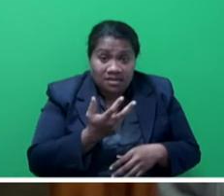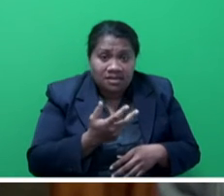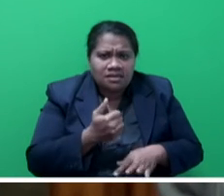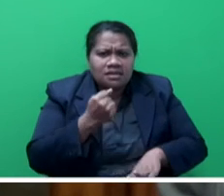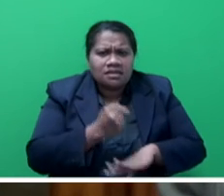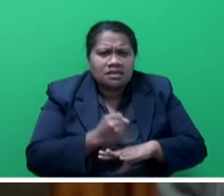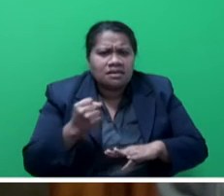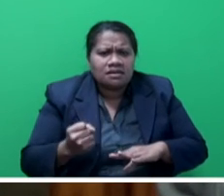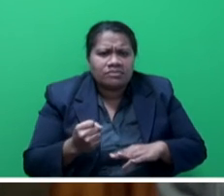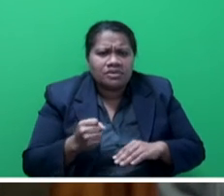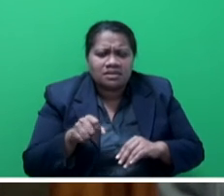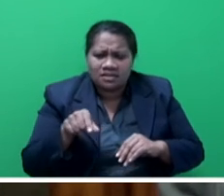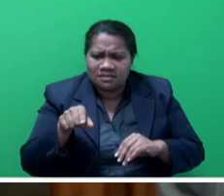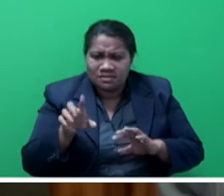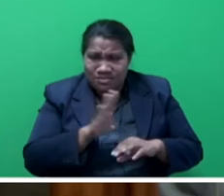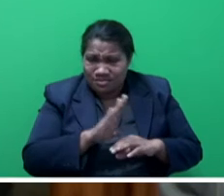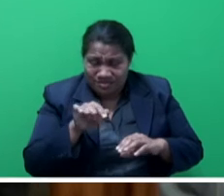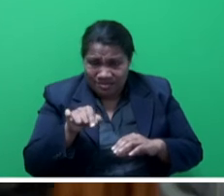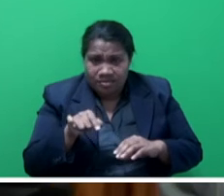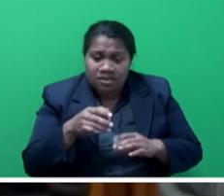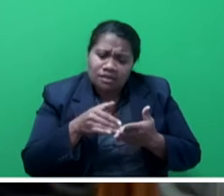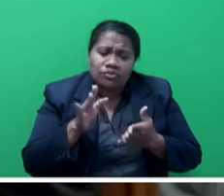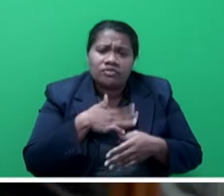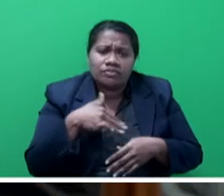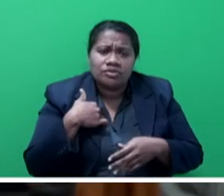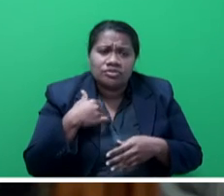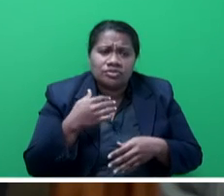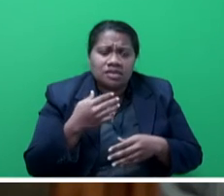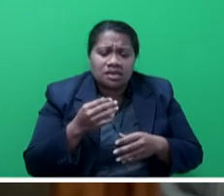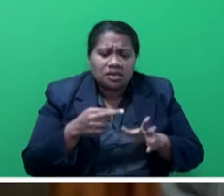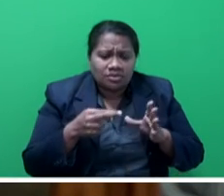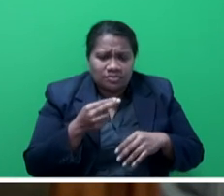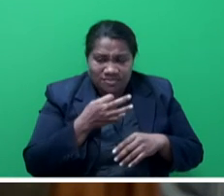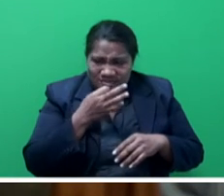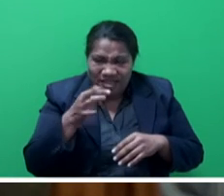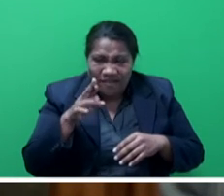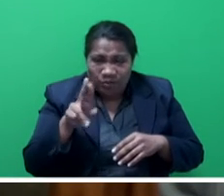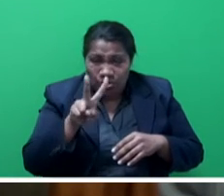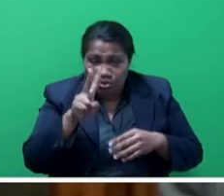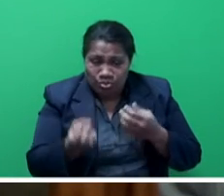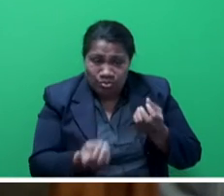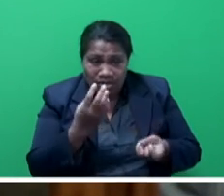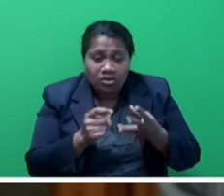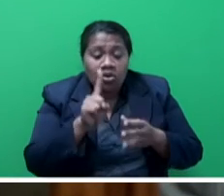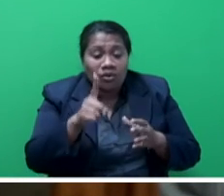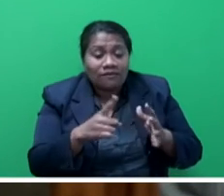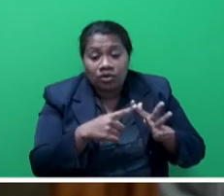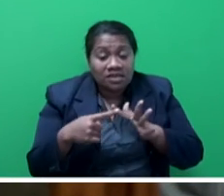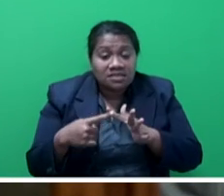Tender Board approved the Ministry's request to purchase two boilers, one for the east and one for the west wing.